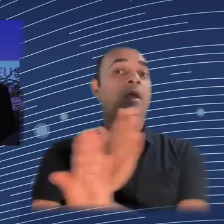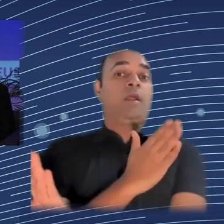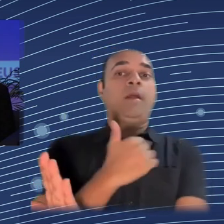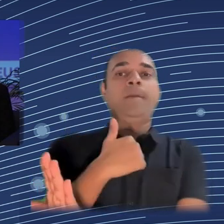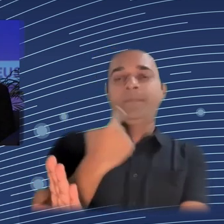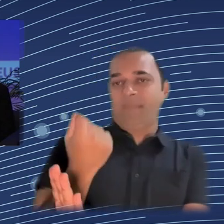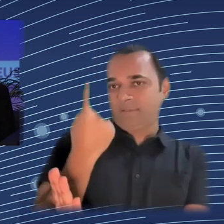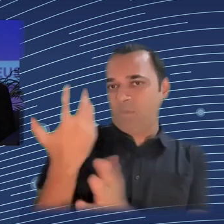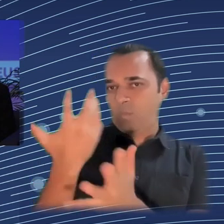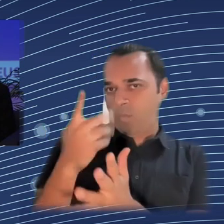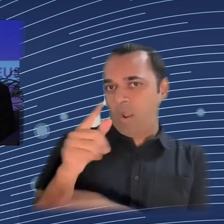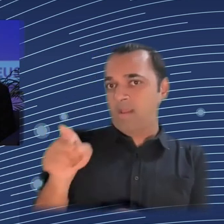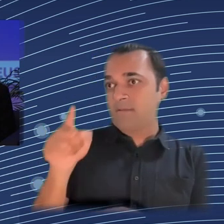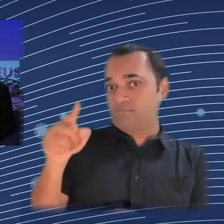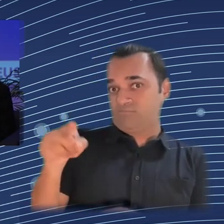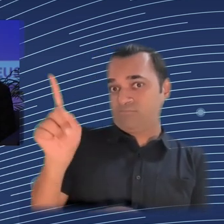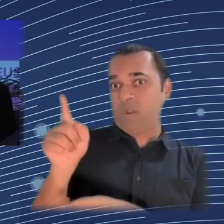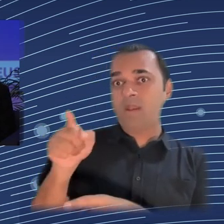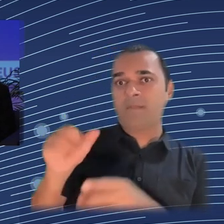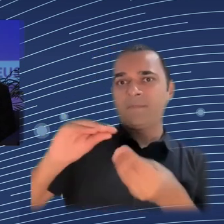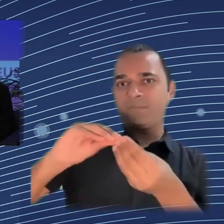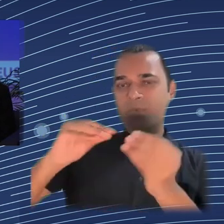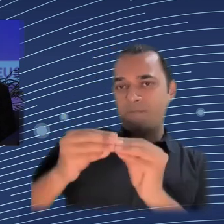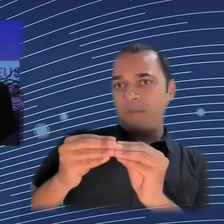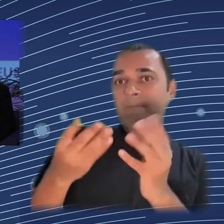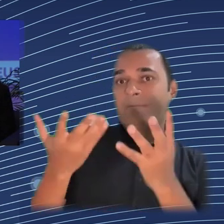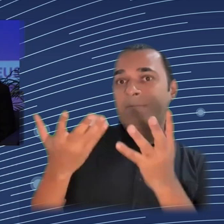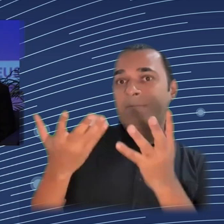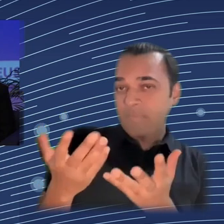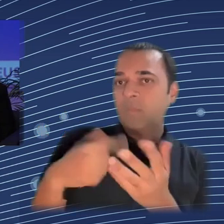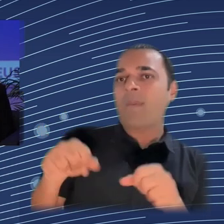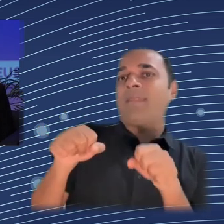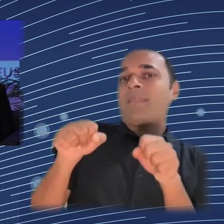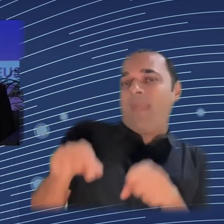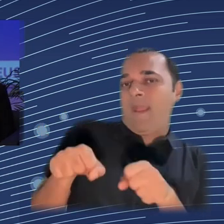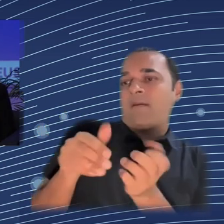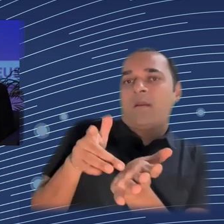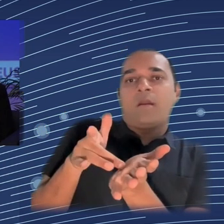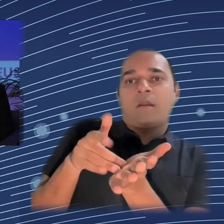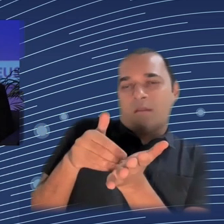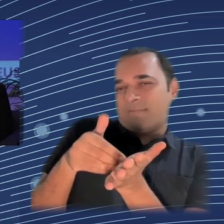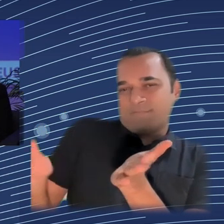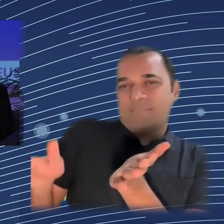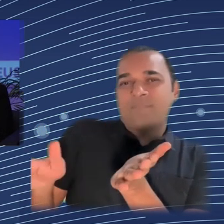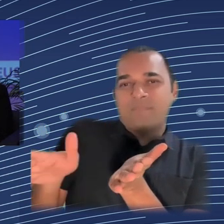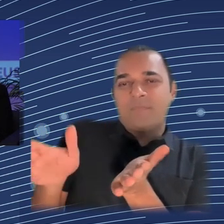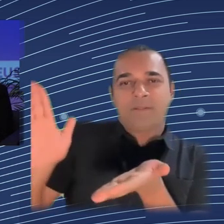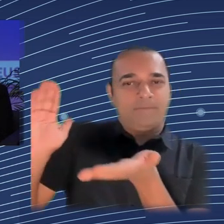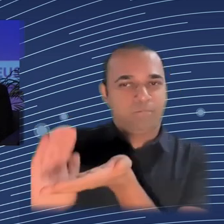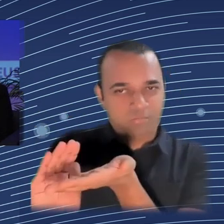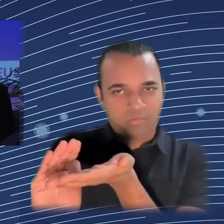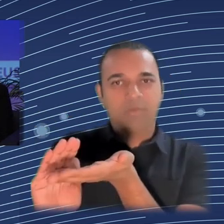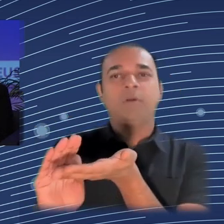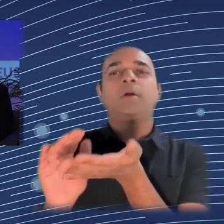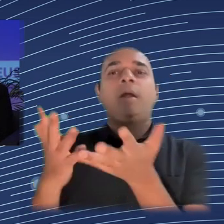the right issues and that we are using the right tools for doing it. And then, as I was saying at the very beginning, finally,